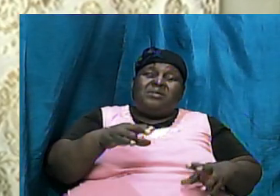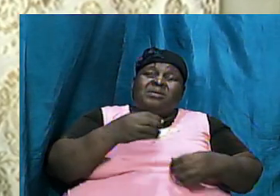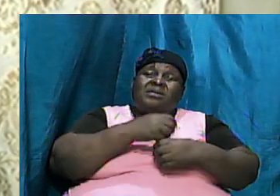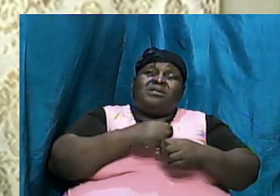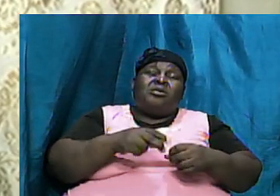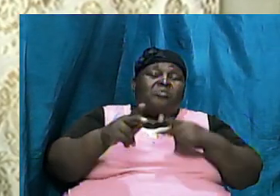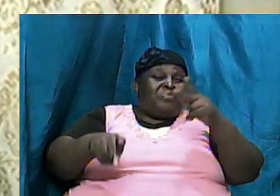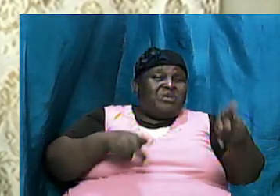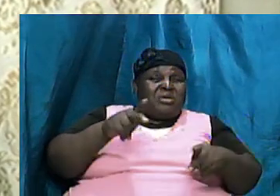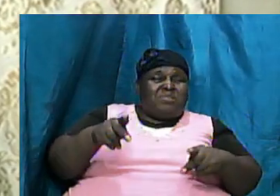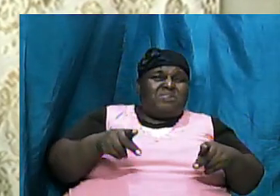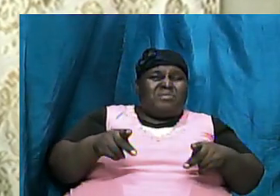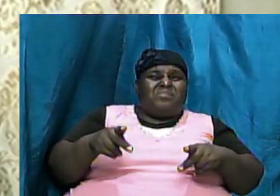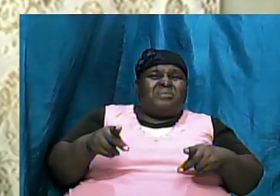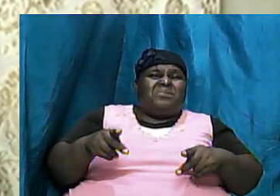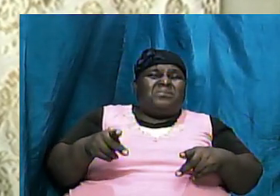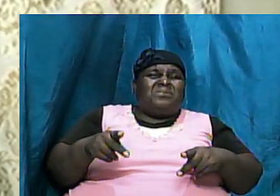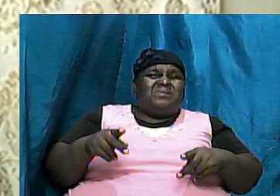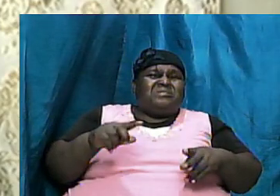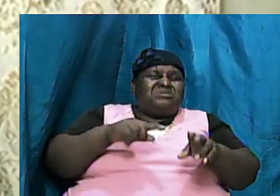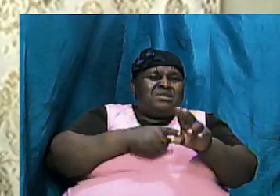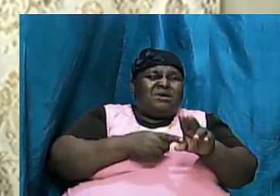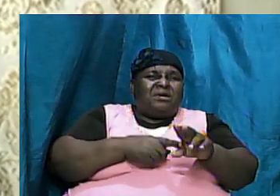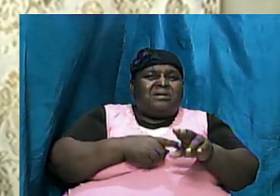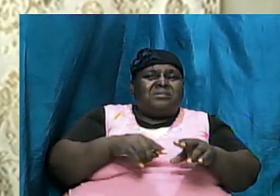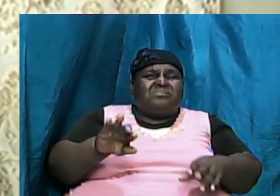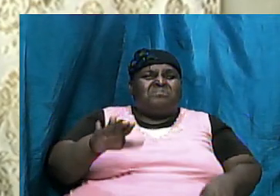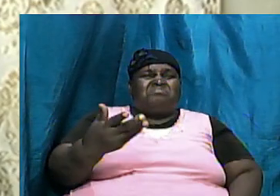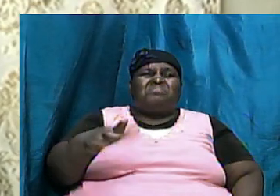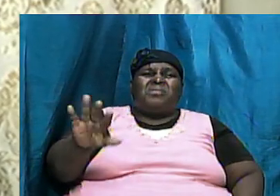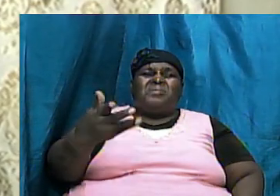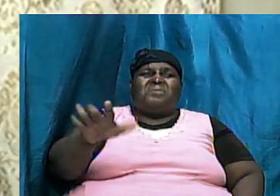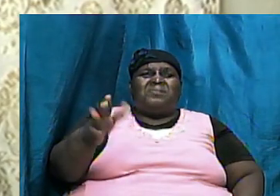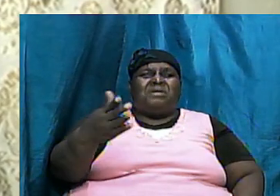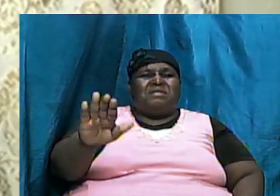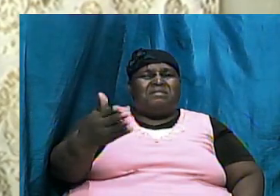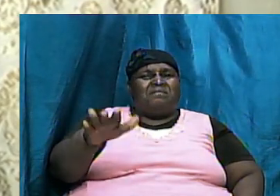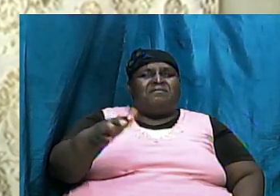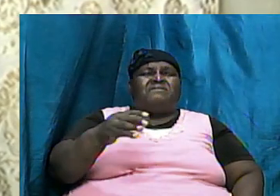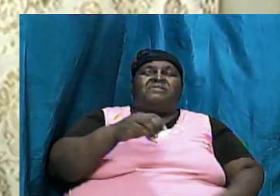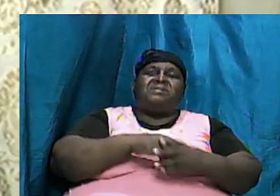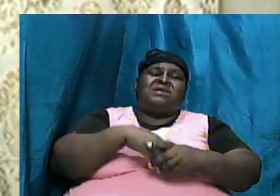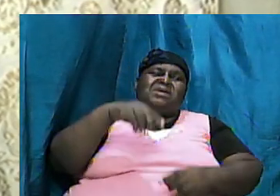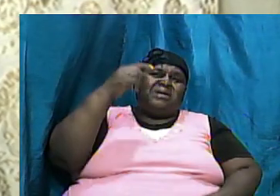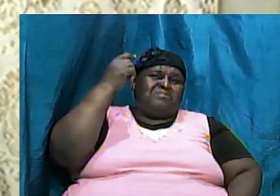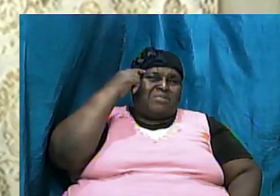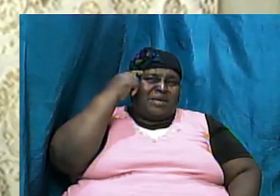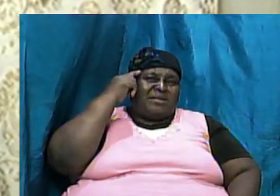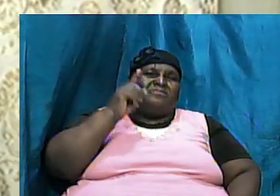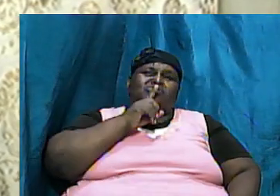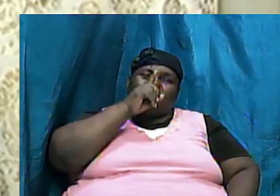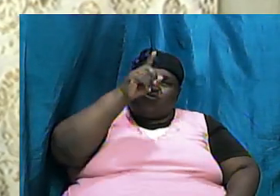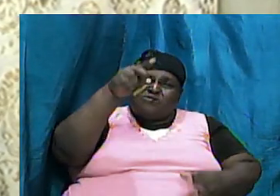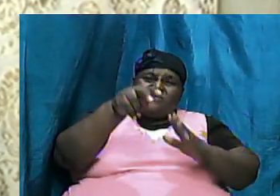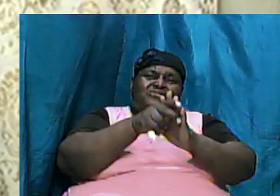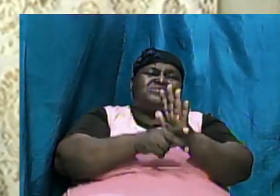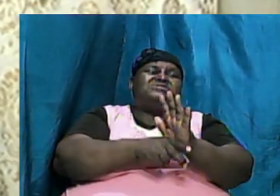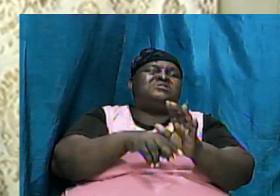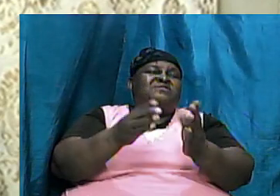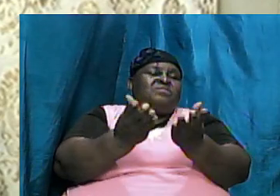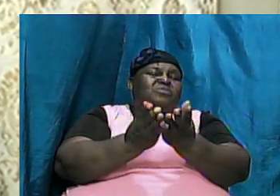wavering in their minds of the truthfulness of the book of Genesis